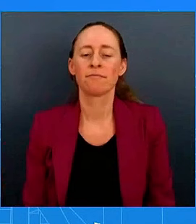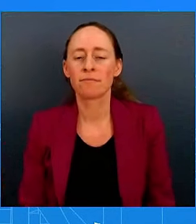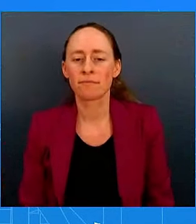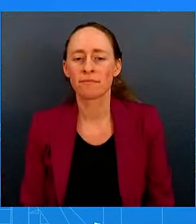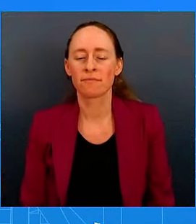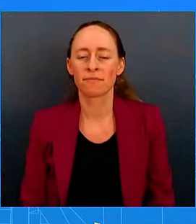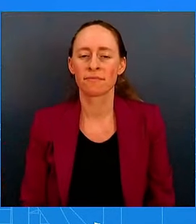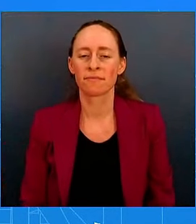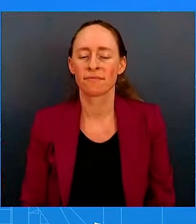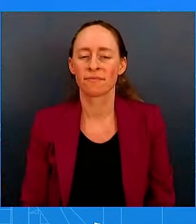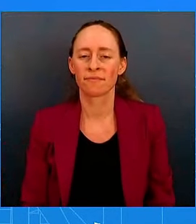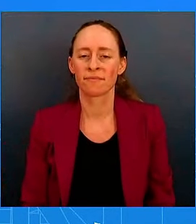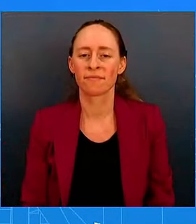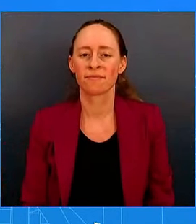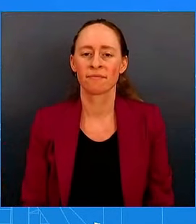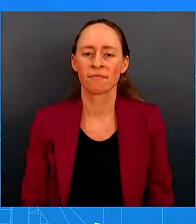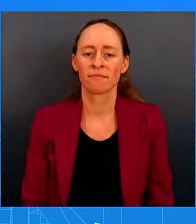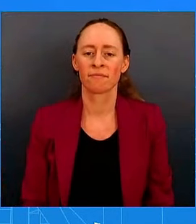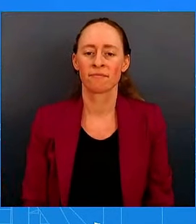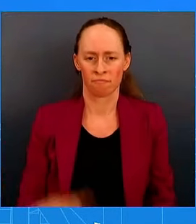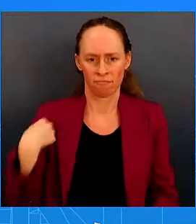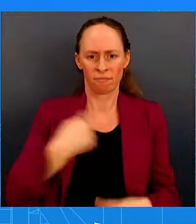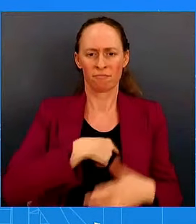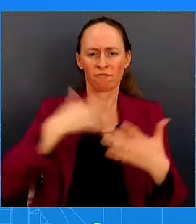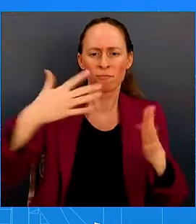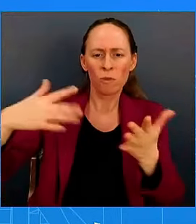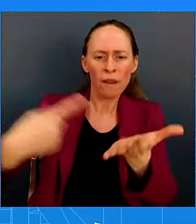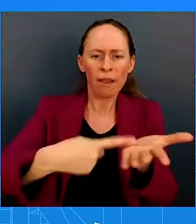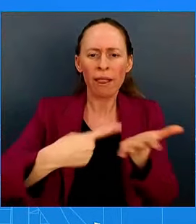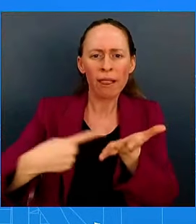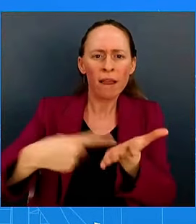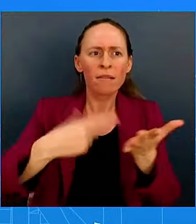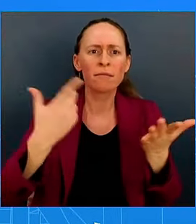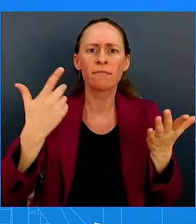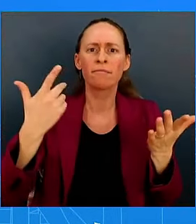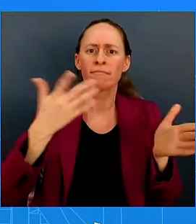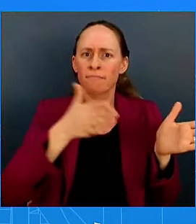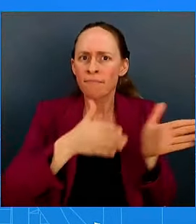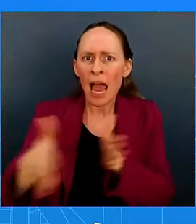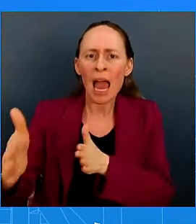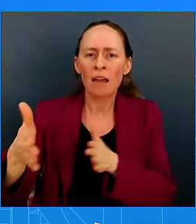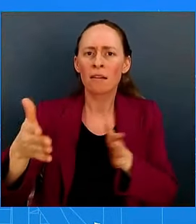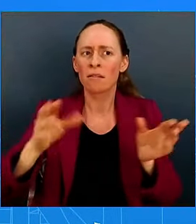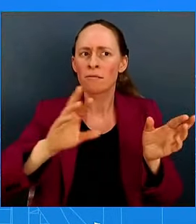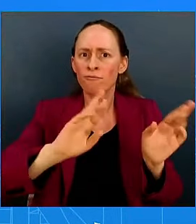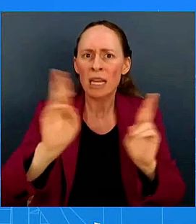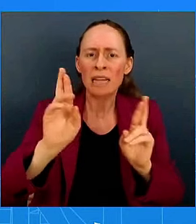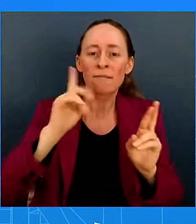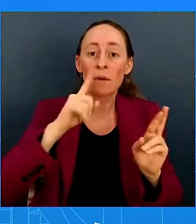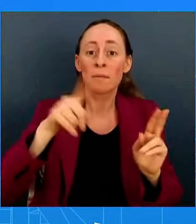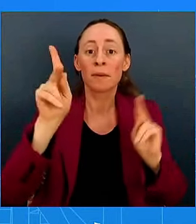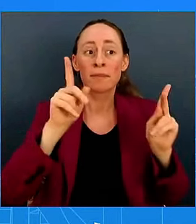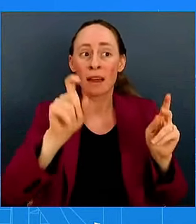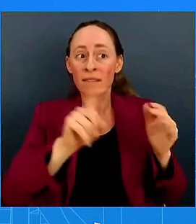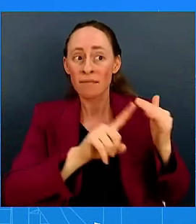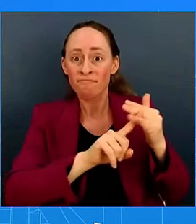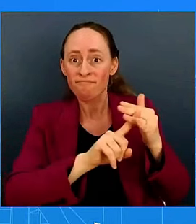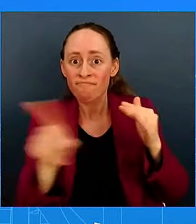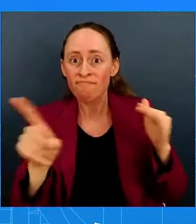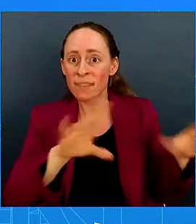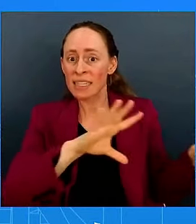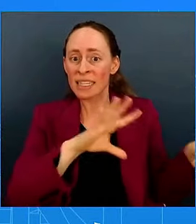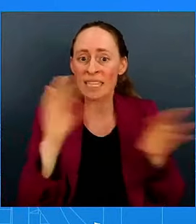have evacuation plans available for places all over the world. But I wouldn't